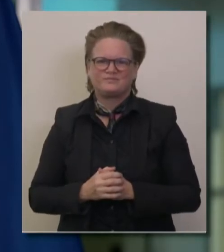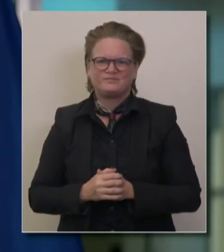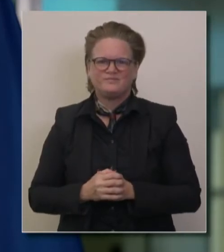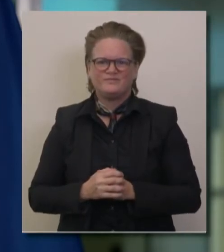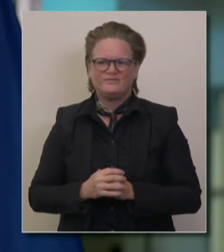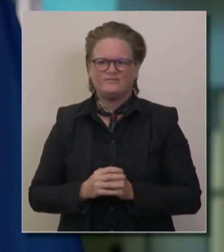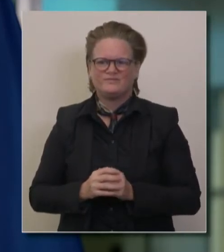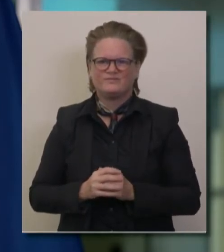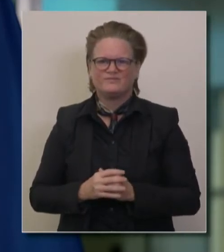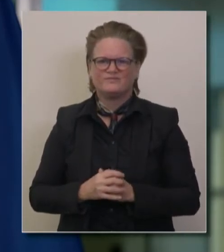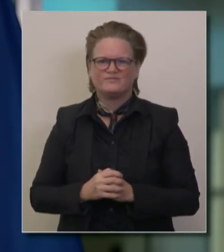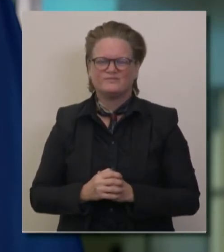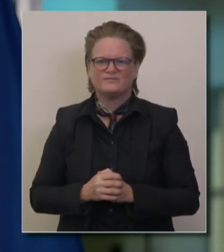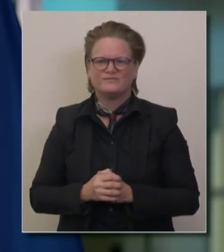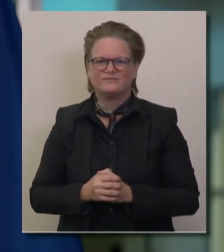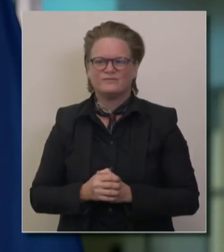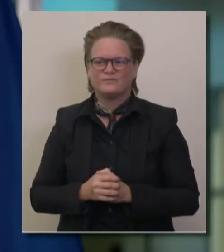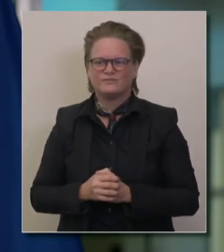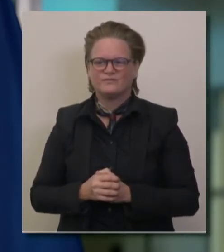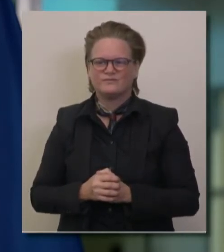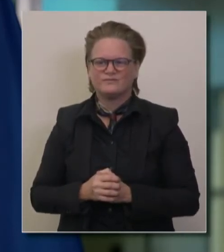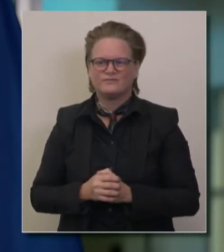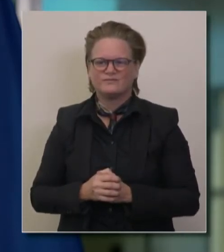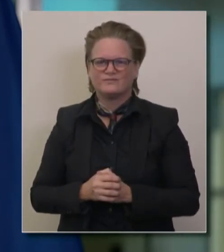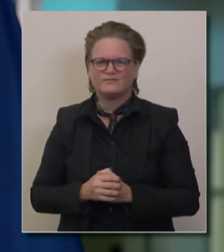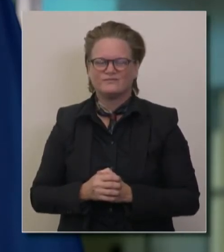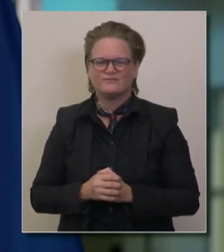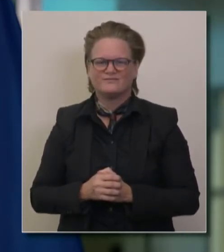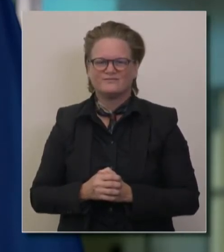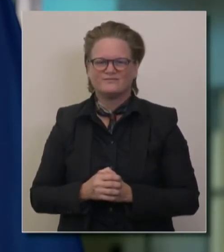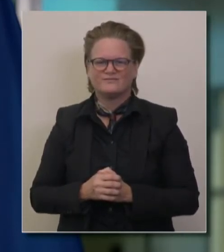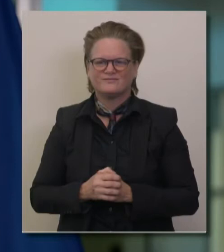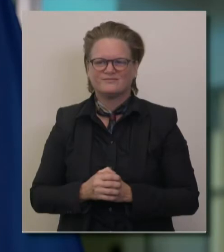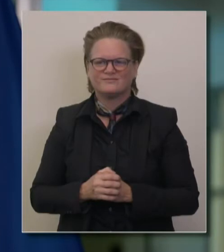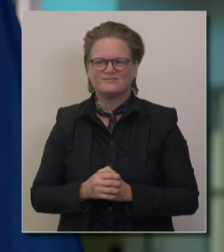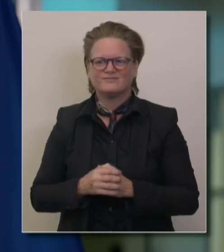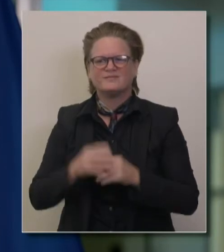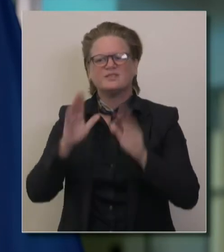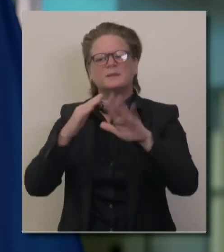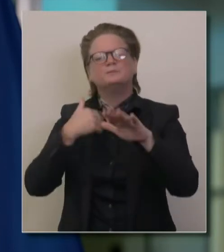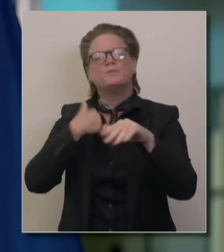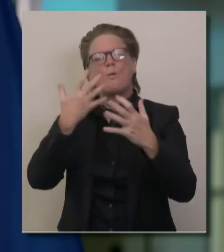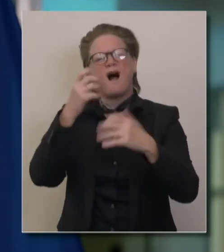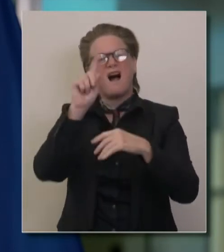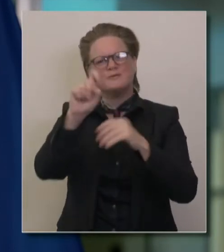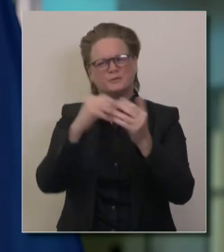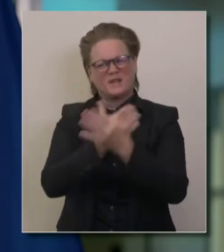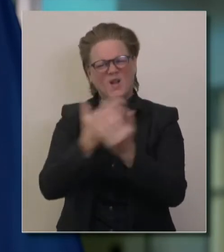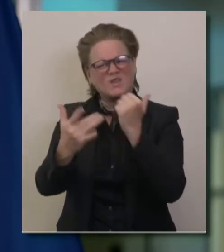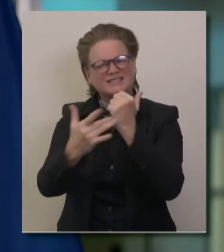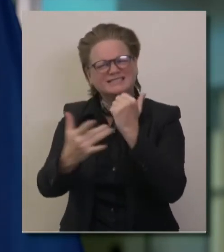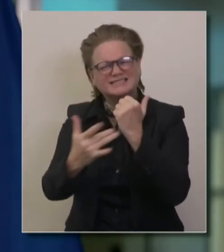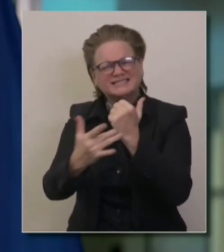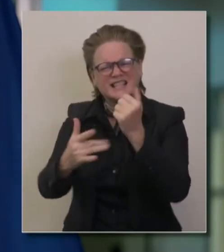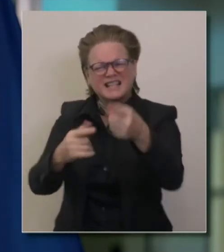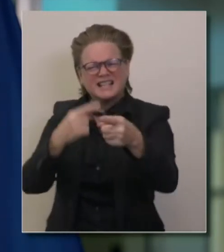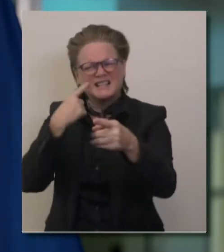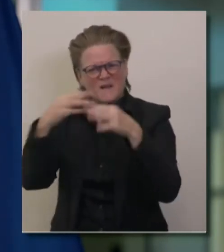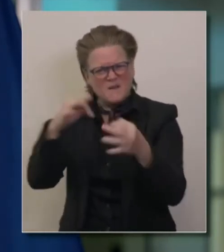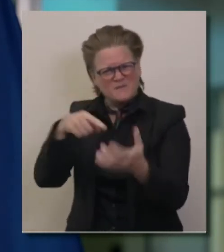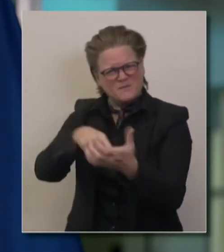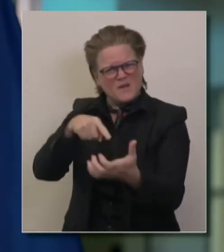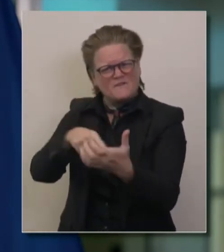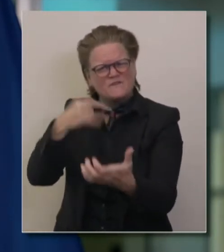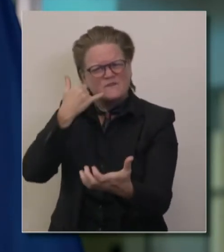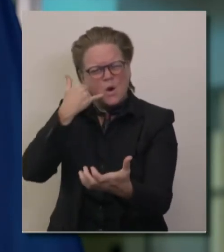Thank you for taking our question. Uh, we wanted to ask about the new, uh, technology that will be available via smartphone. Many other states